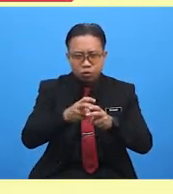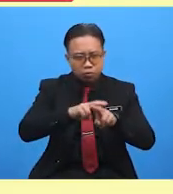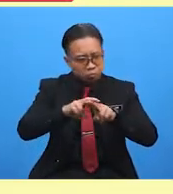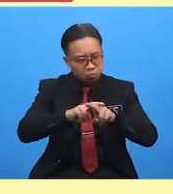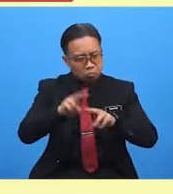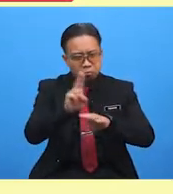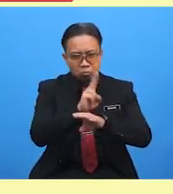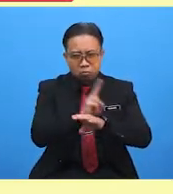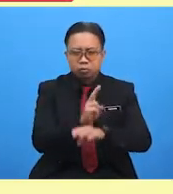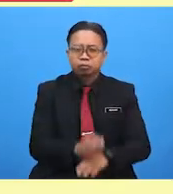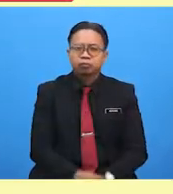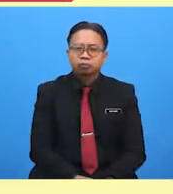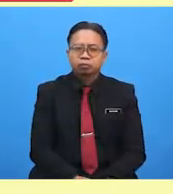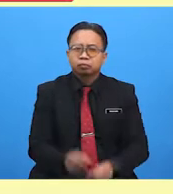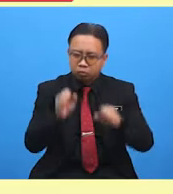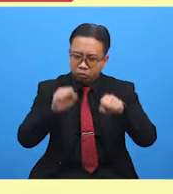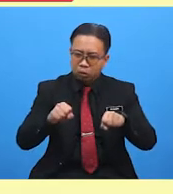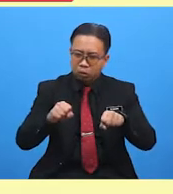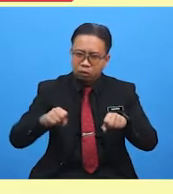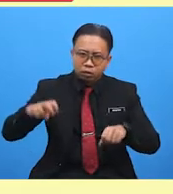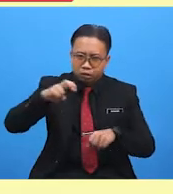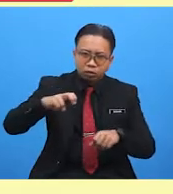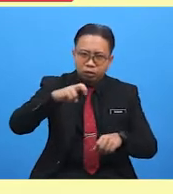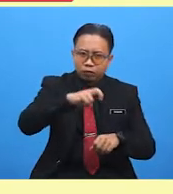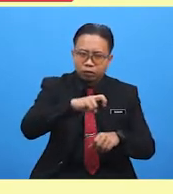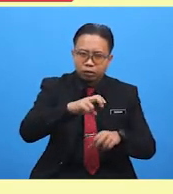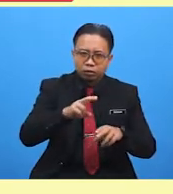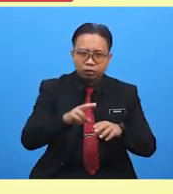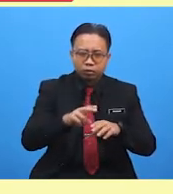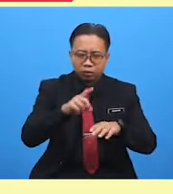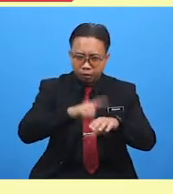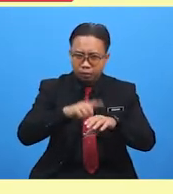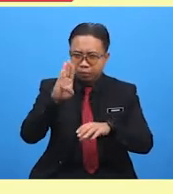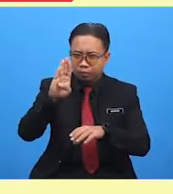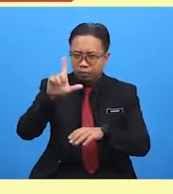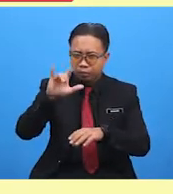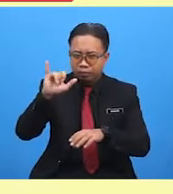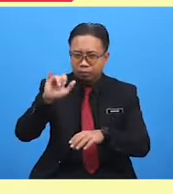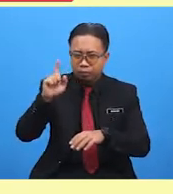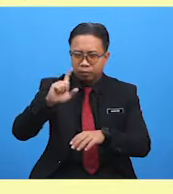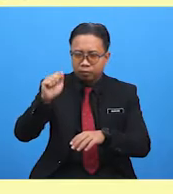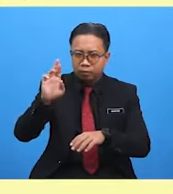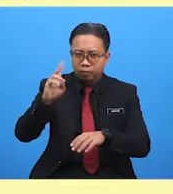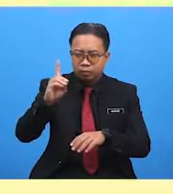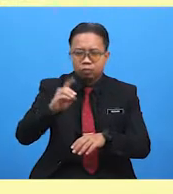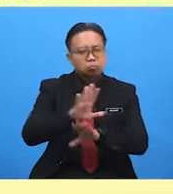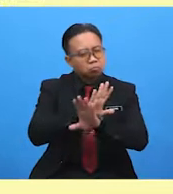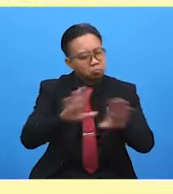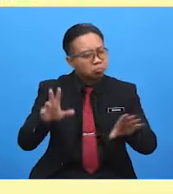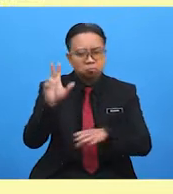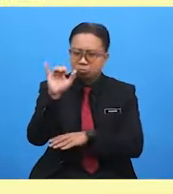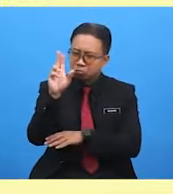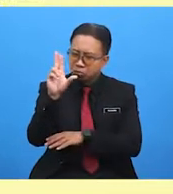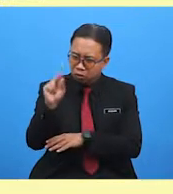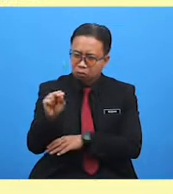Can people travel by train during blizzards? Of course not! It's